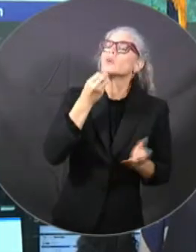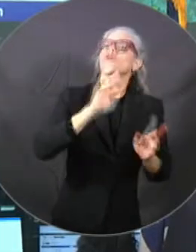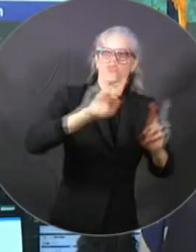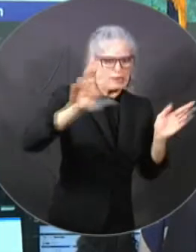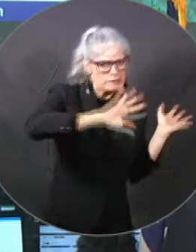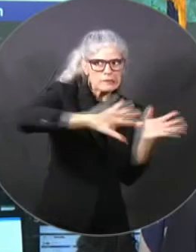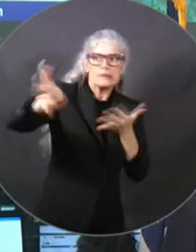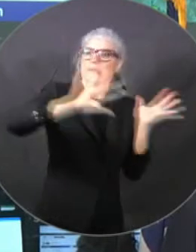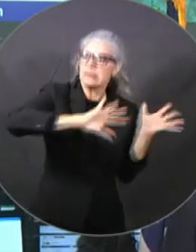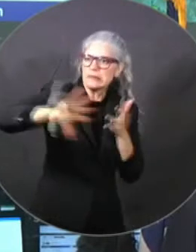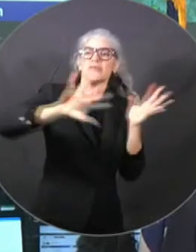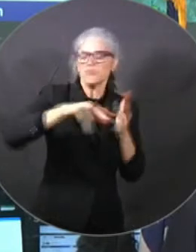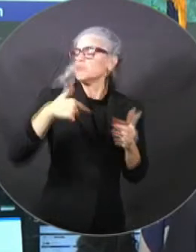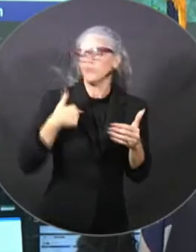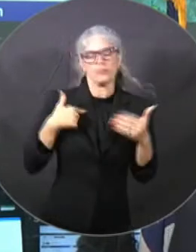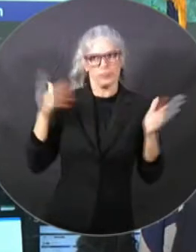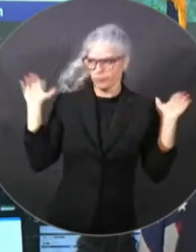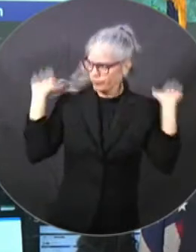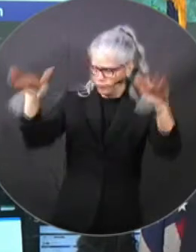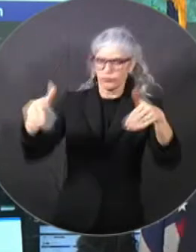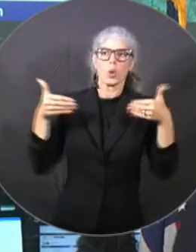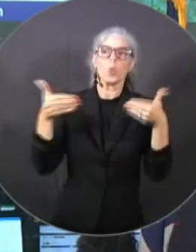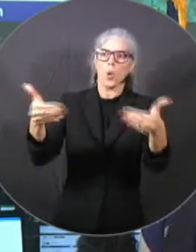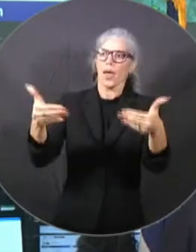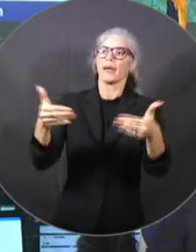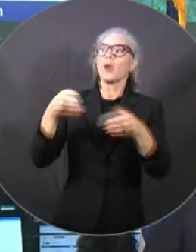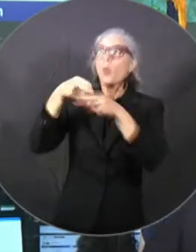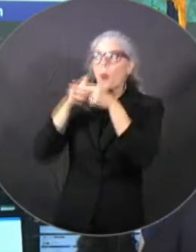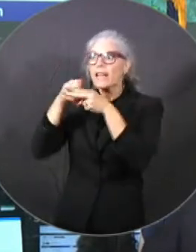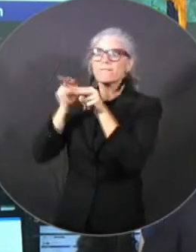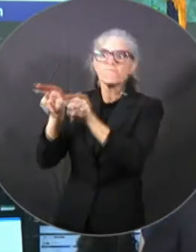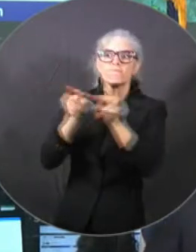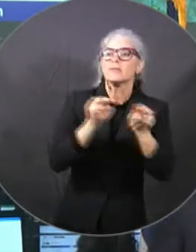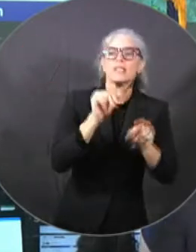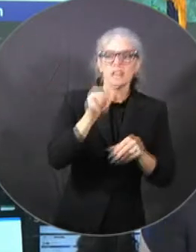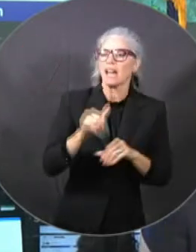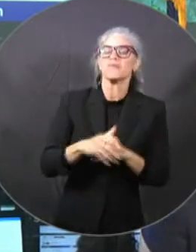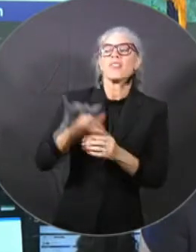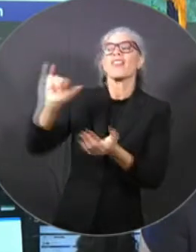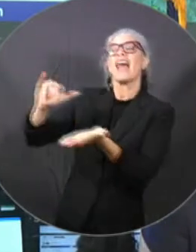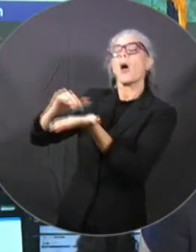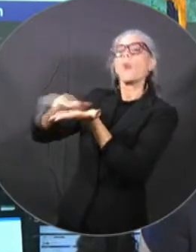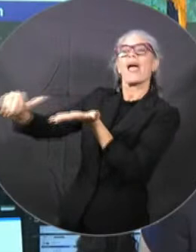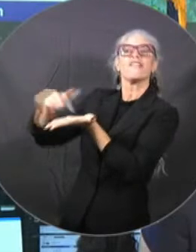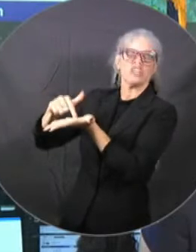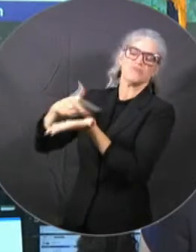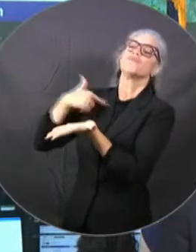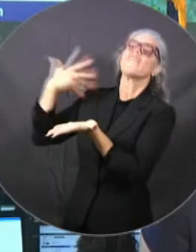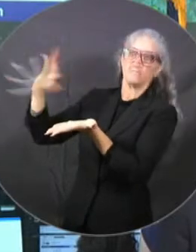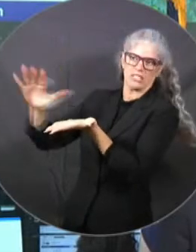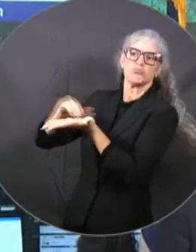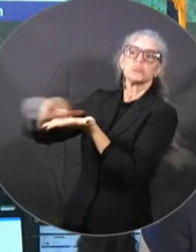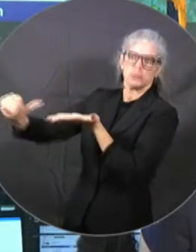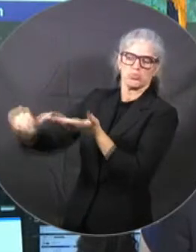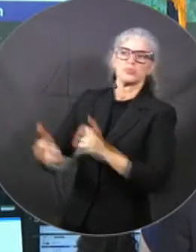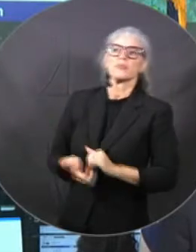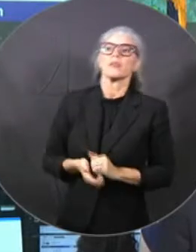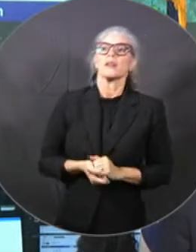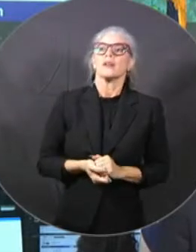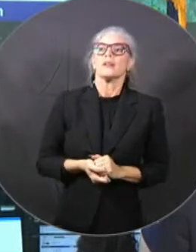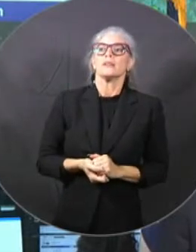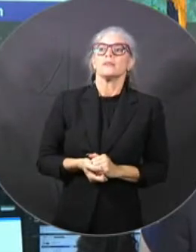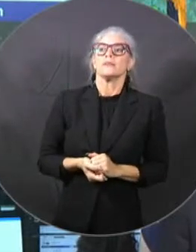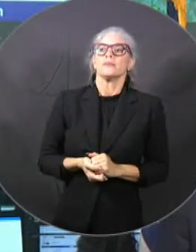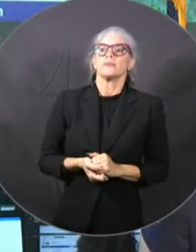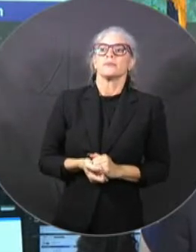on those waivers and our team Vianca Colon is working on our food and wellness system. have over 3 million gallons of water in the